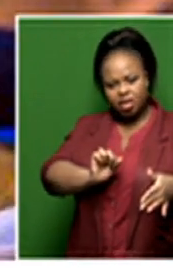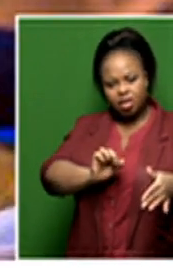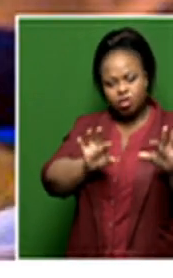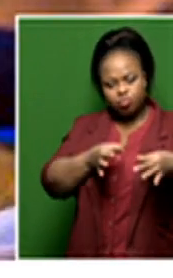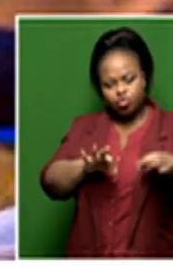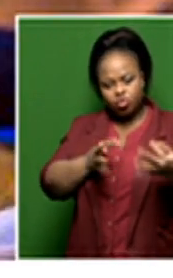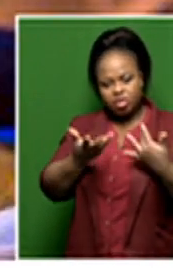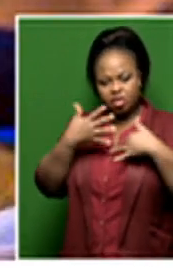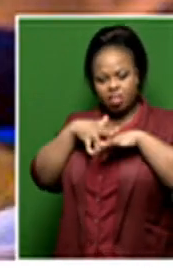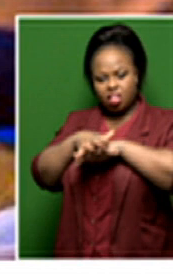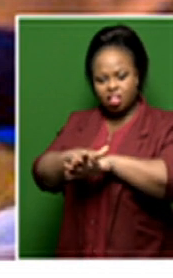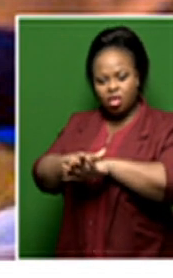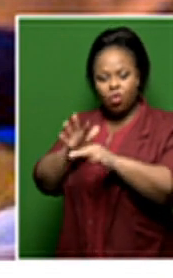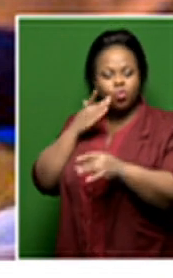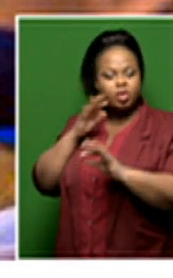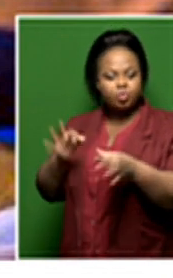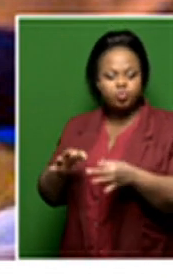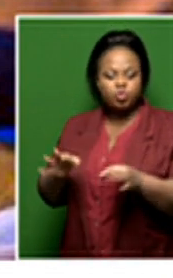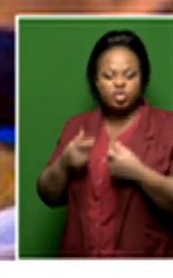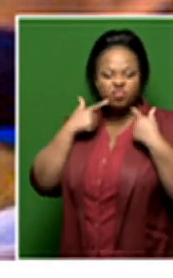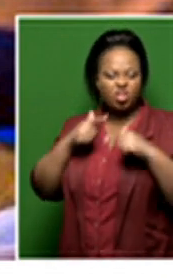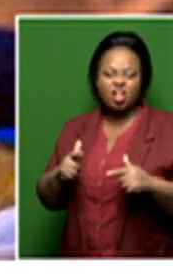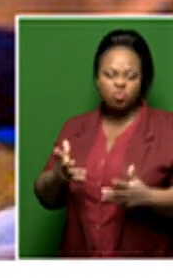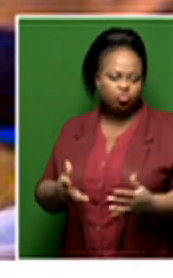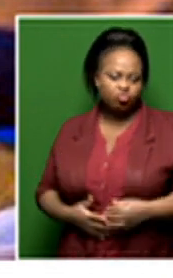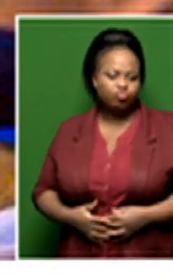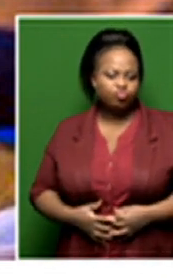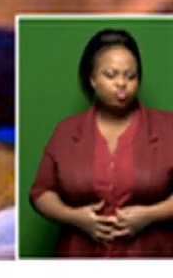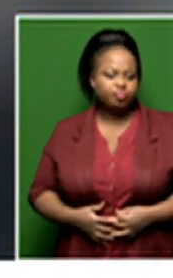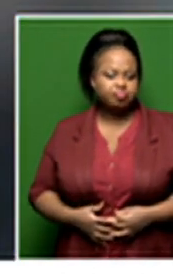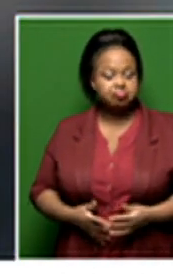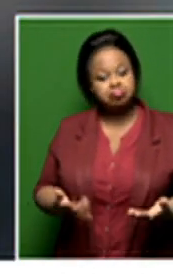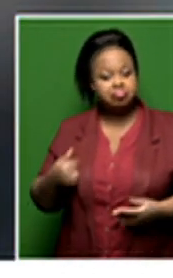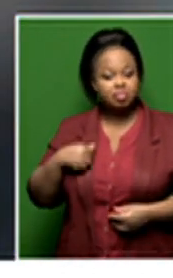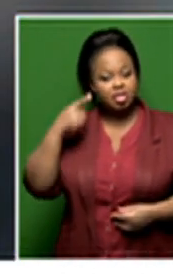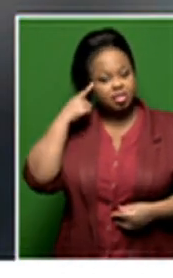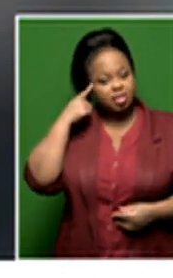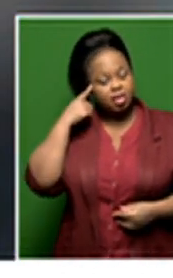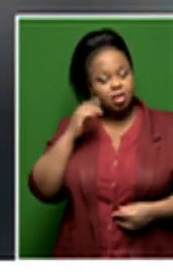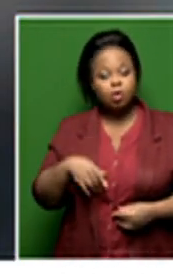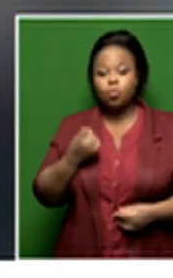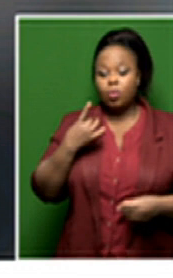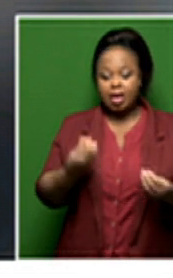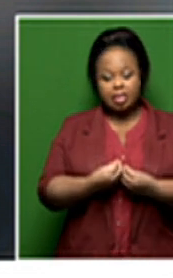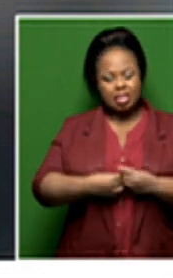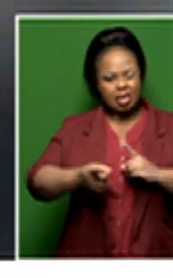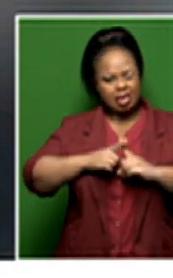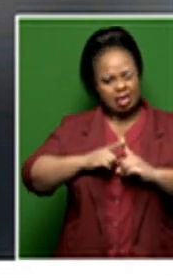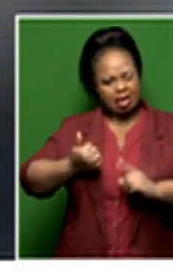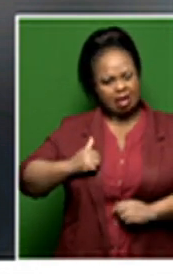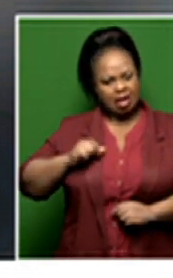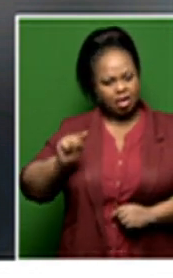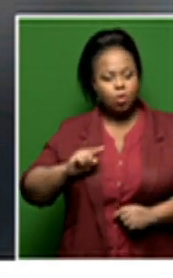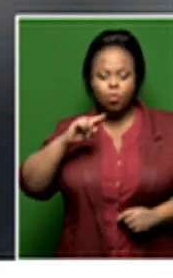his choral, you know, language. I think the biggest advantage was that he was